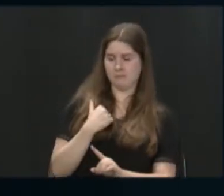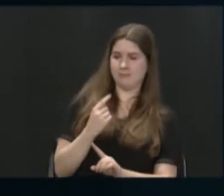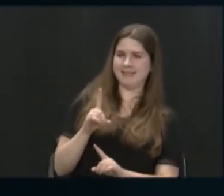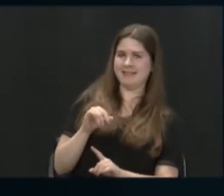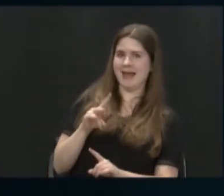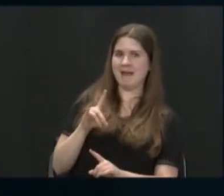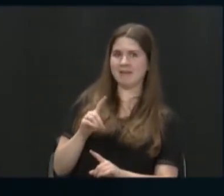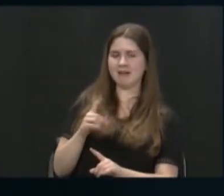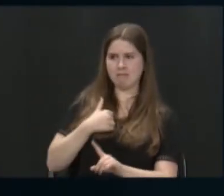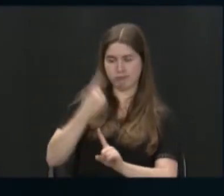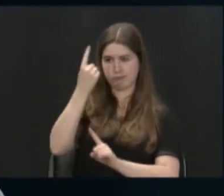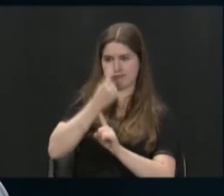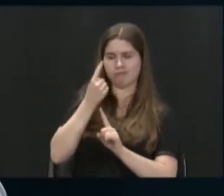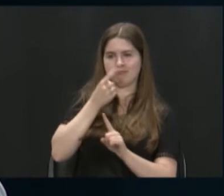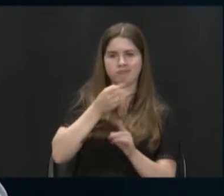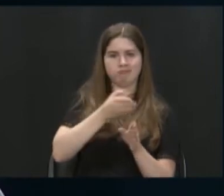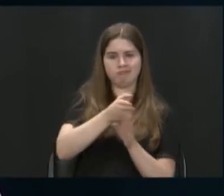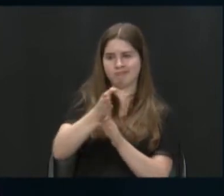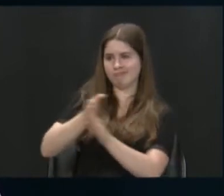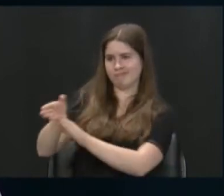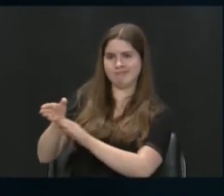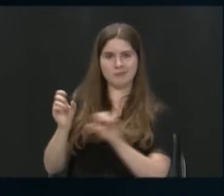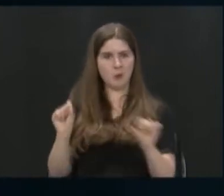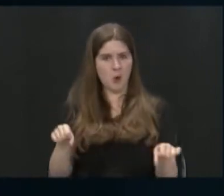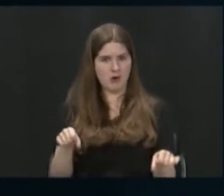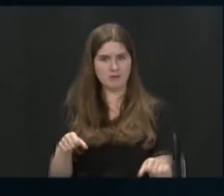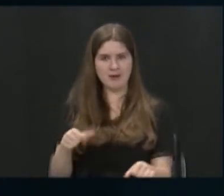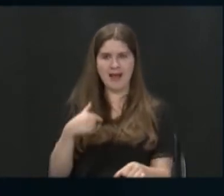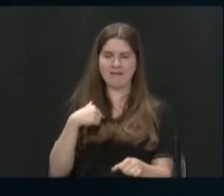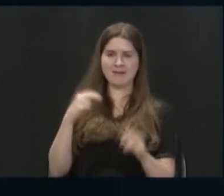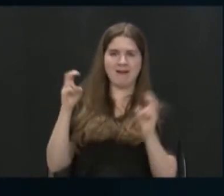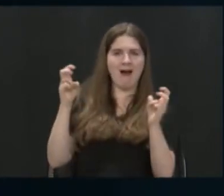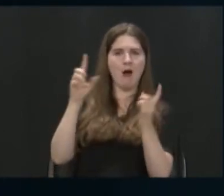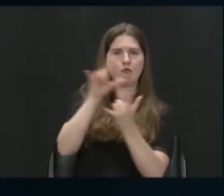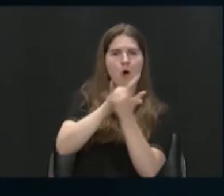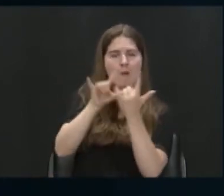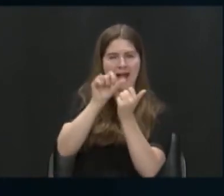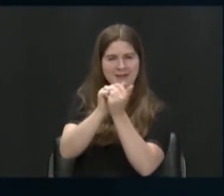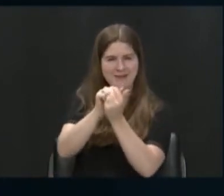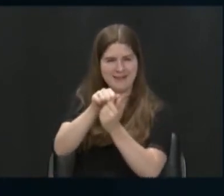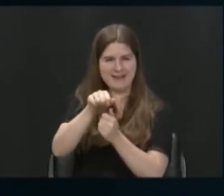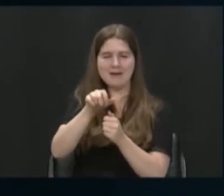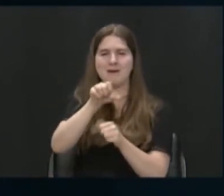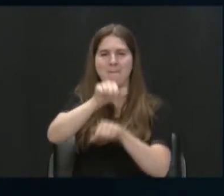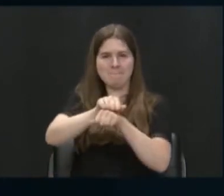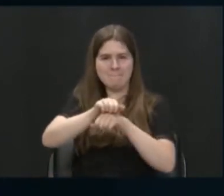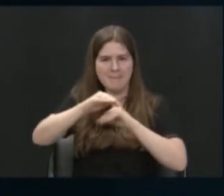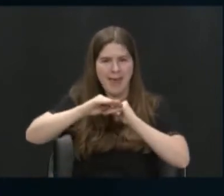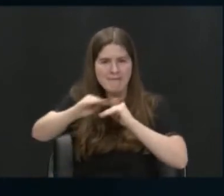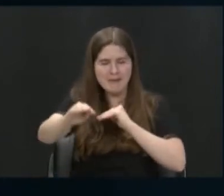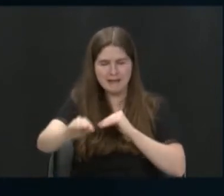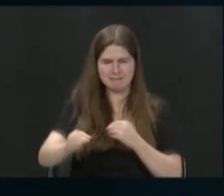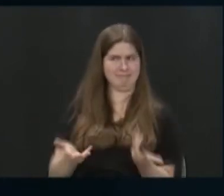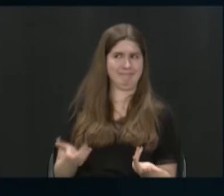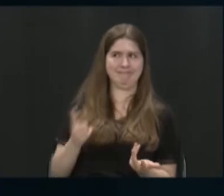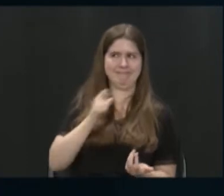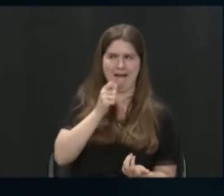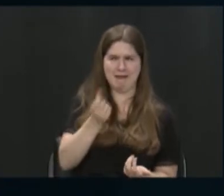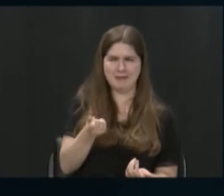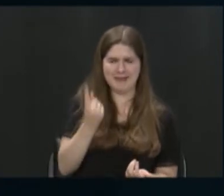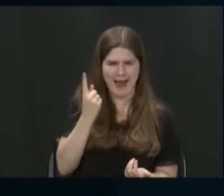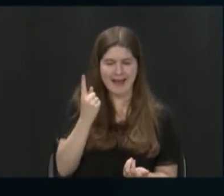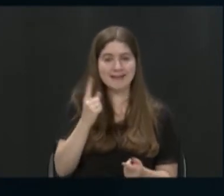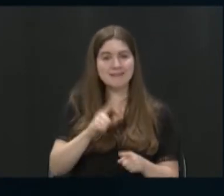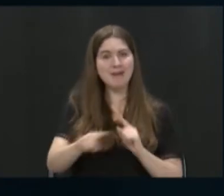mean, one is that we have this sort of, I don't know, romance with pavement. And I don't understand it. But, you know, concrete and